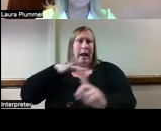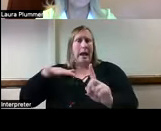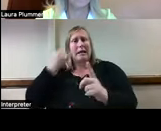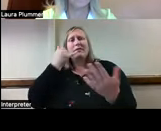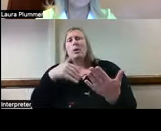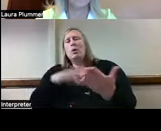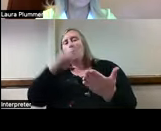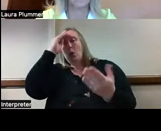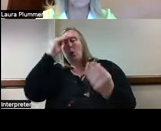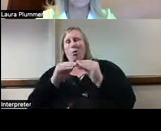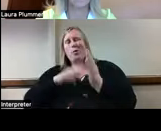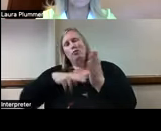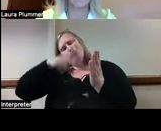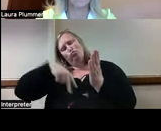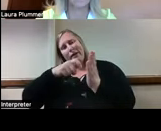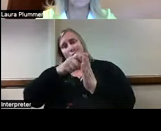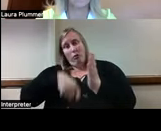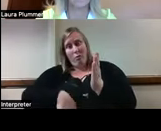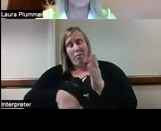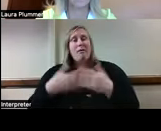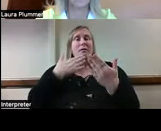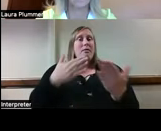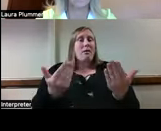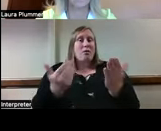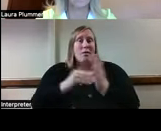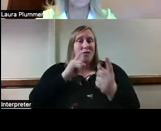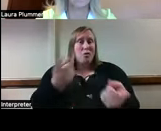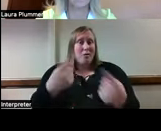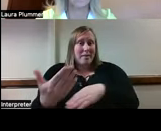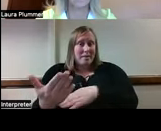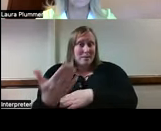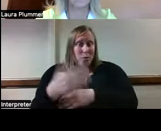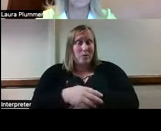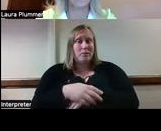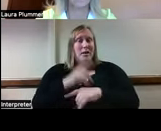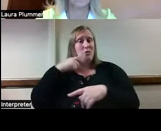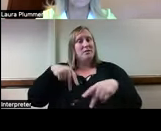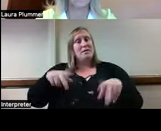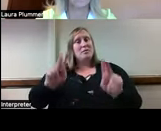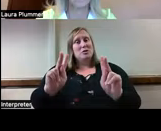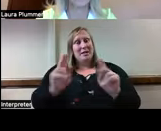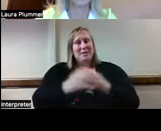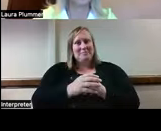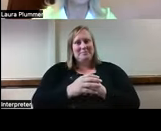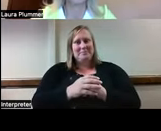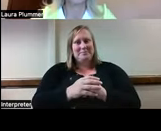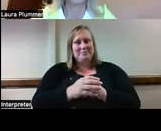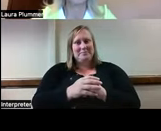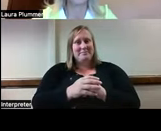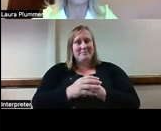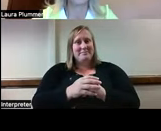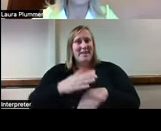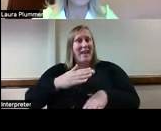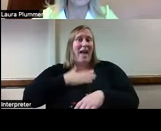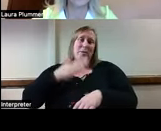this kind of thing. And again, I just want to thank you all for participating this morning and for this opportunity. Happy ethical